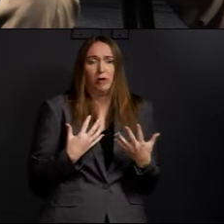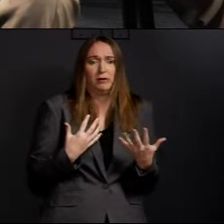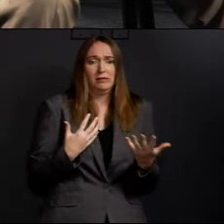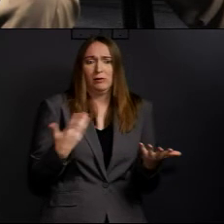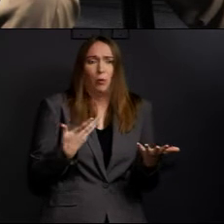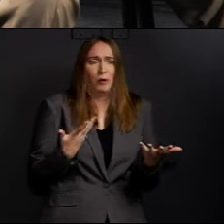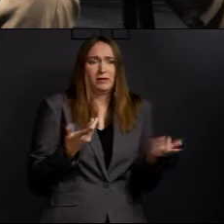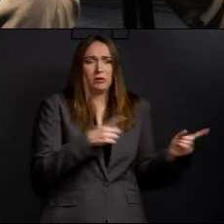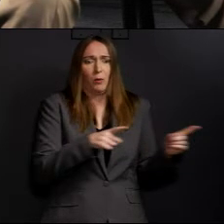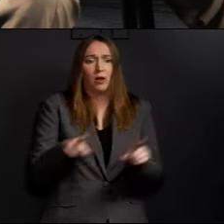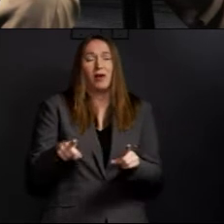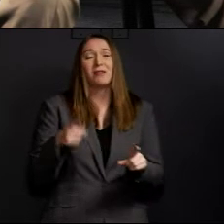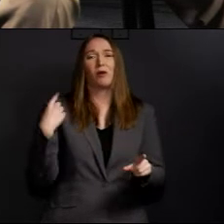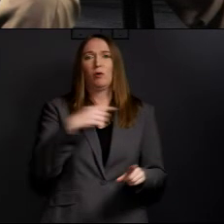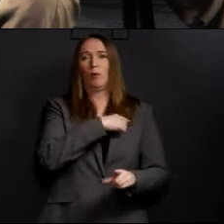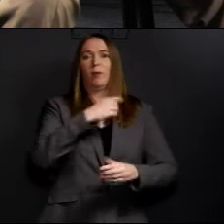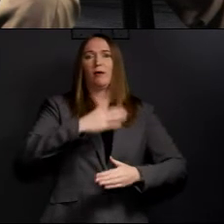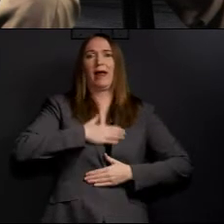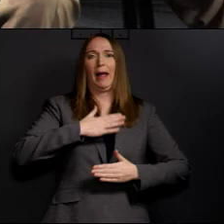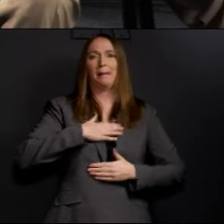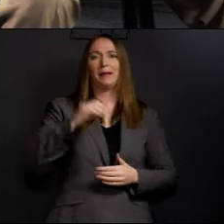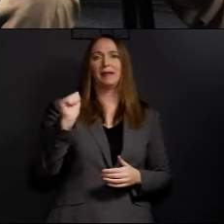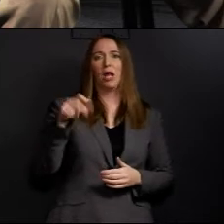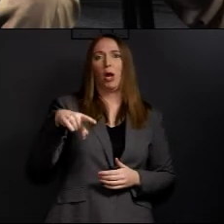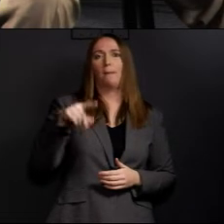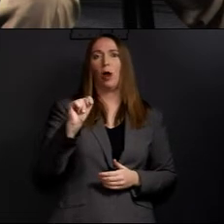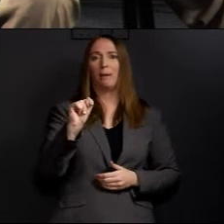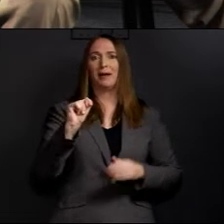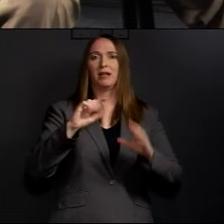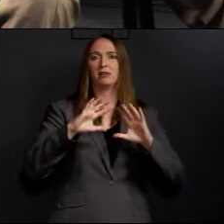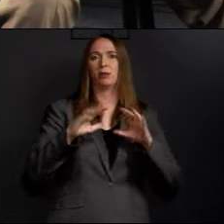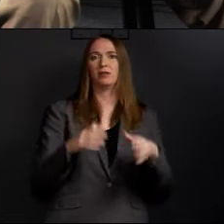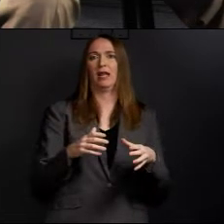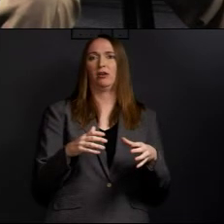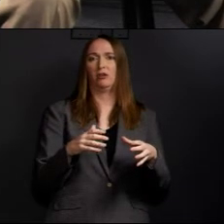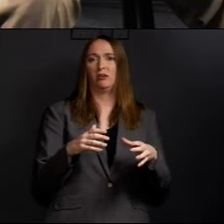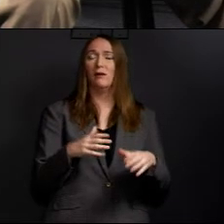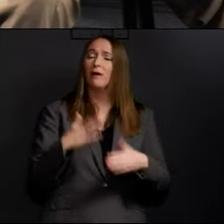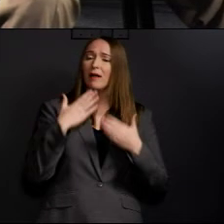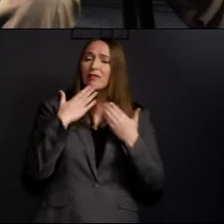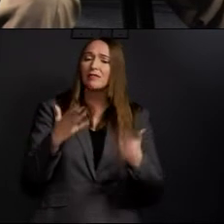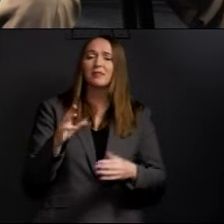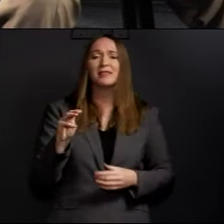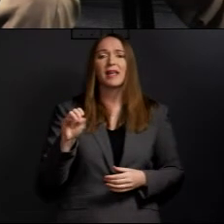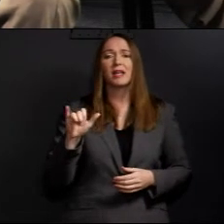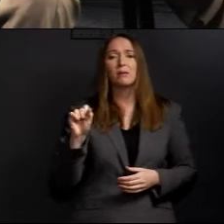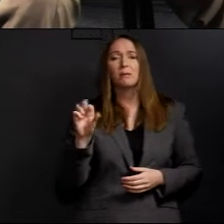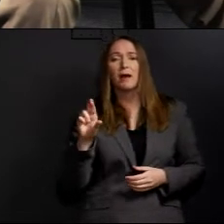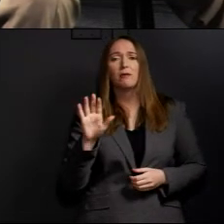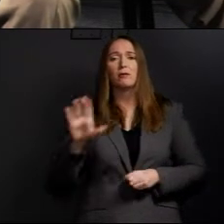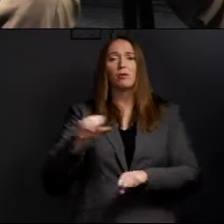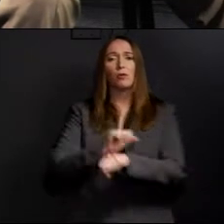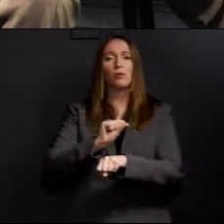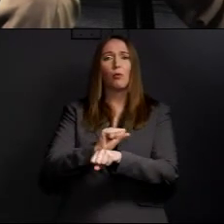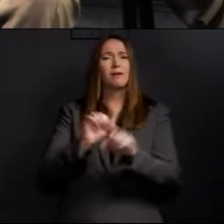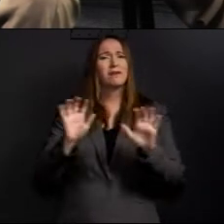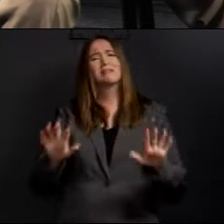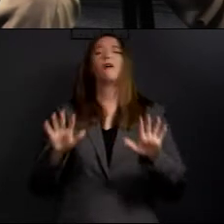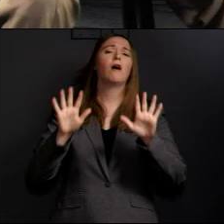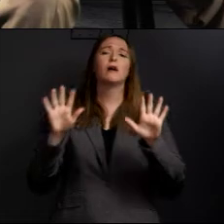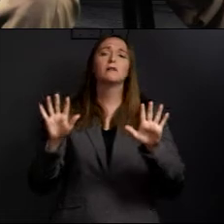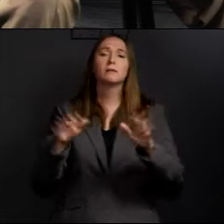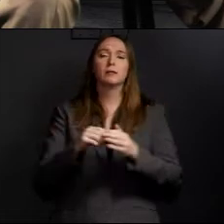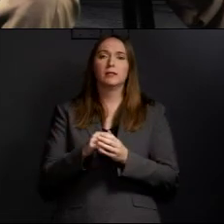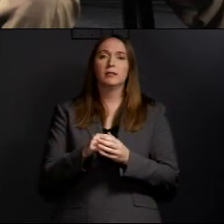voice from the Apartment Association as well. And again, Mayor, thank you for what you're doing. you. I'm looking forward to continuing this journey. We don't know